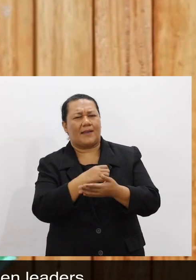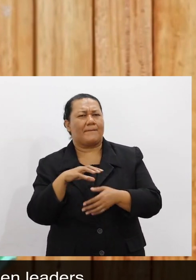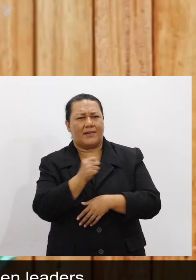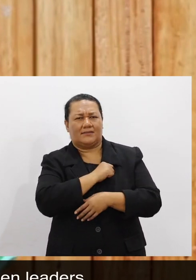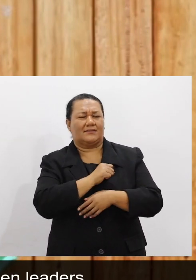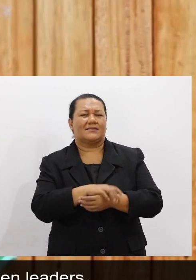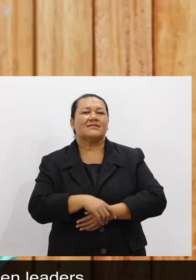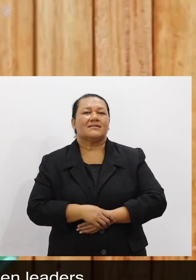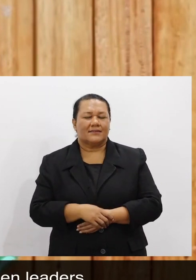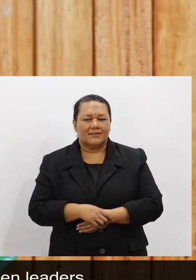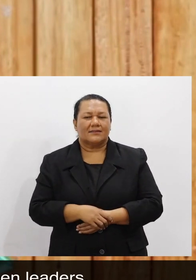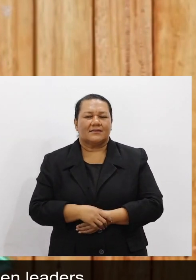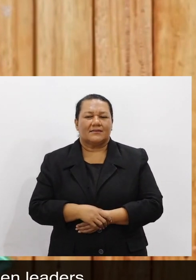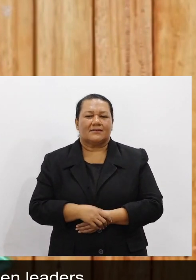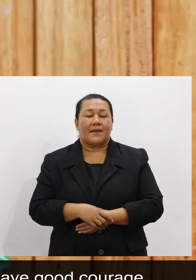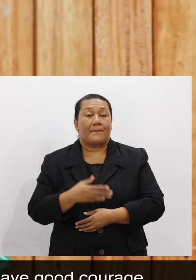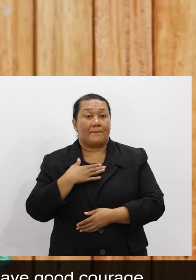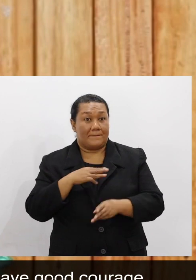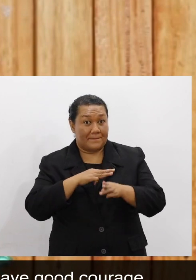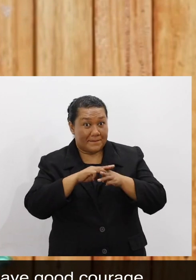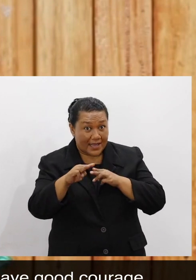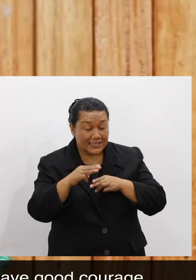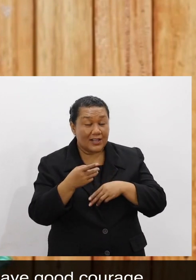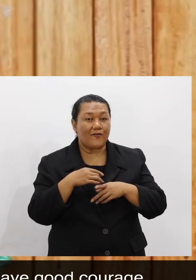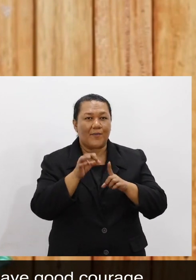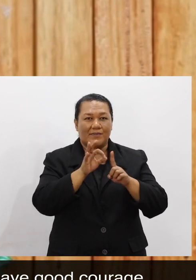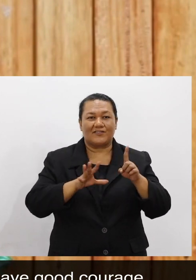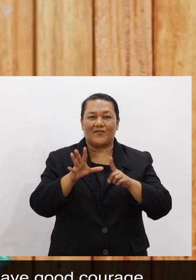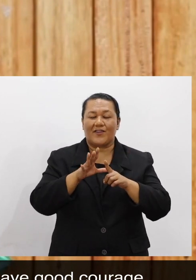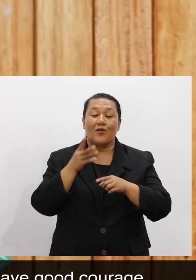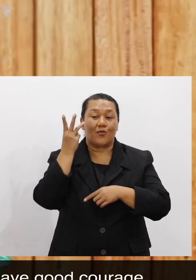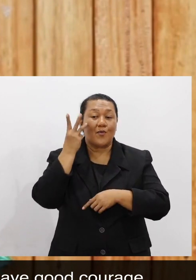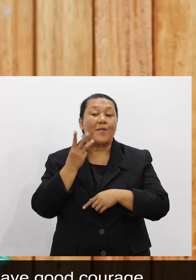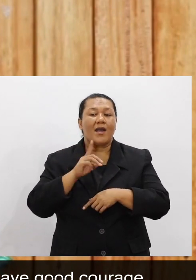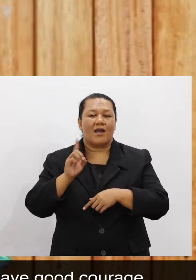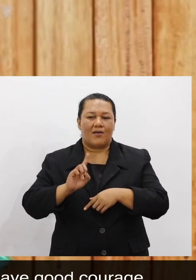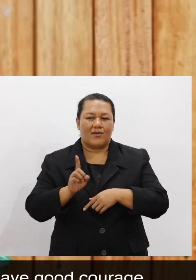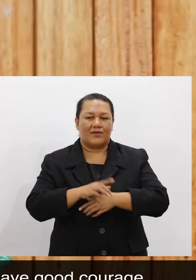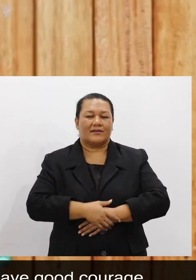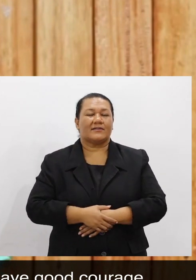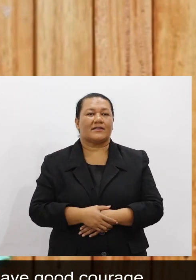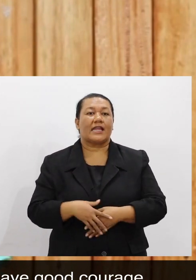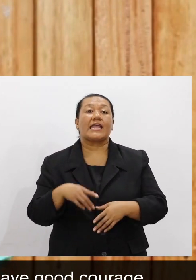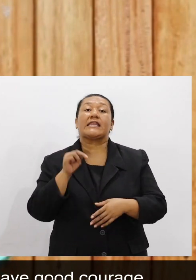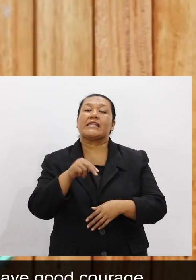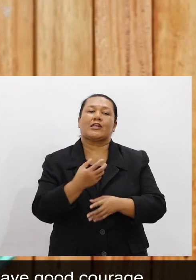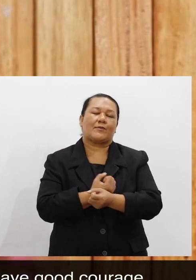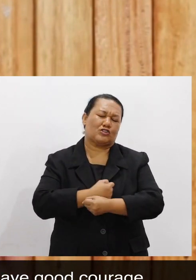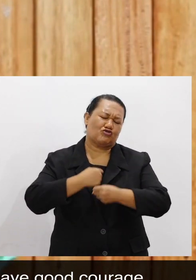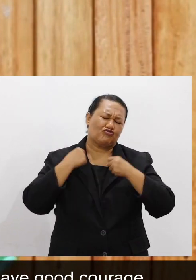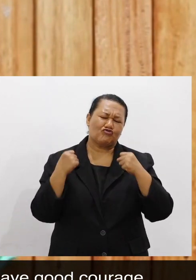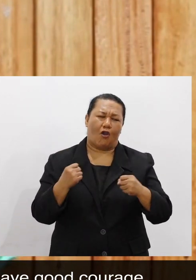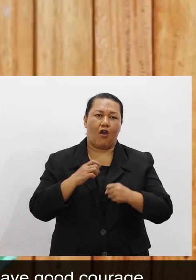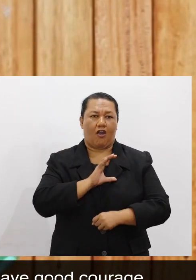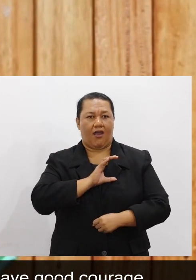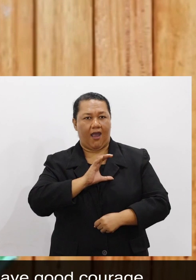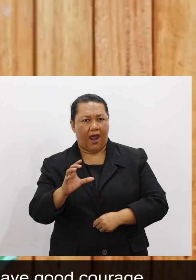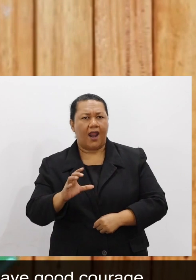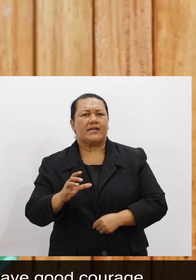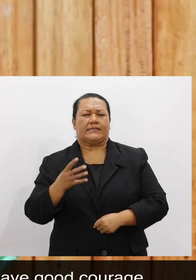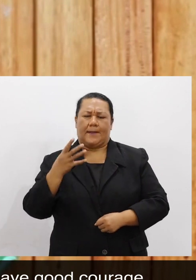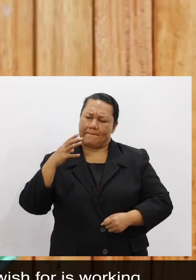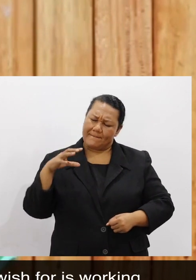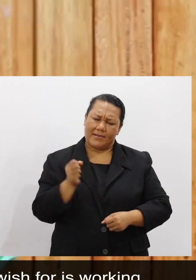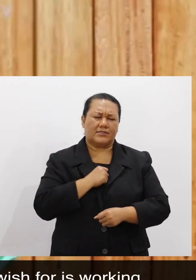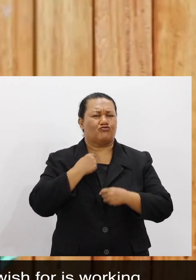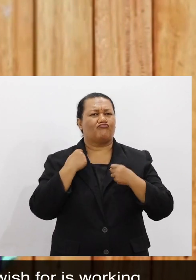talk more about the young women leaders. My message for the Pacific women is that they must be strong and have a good